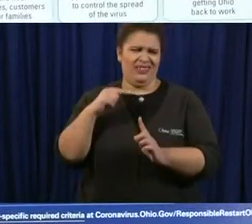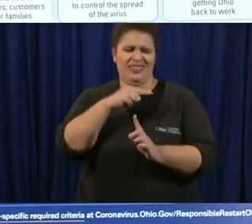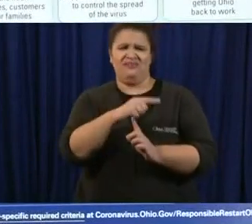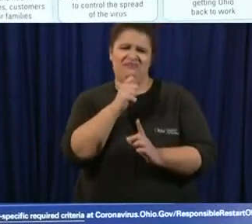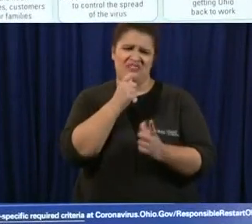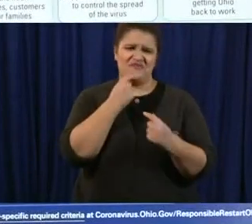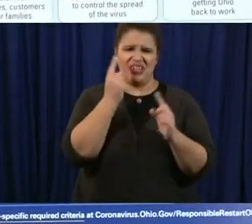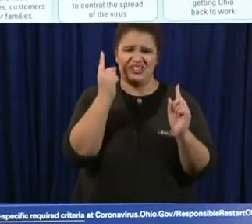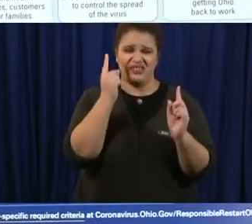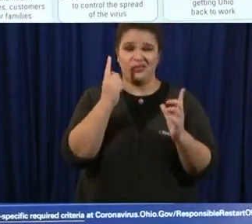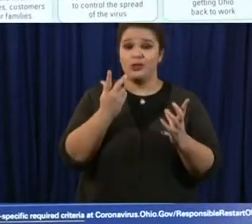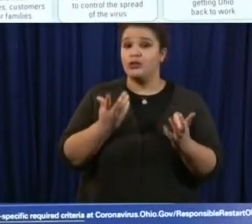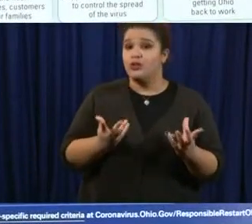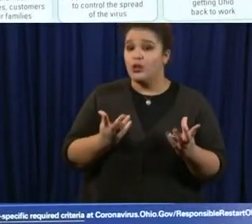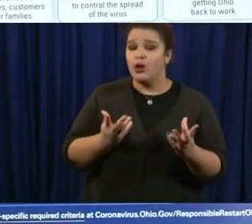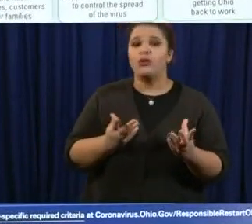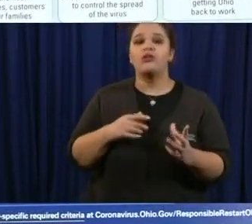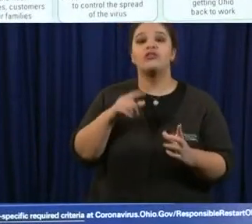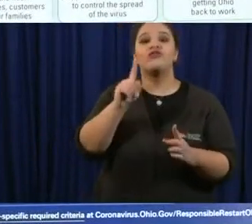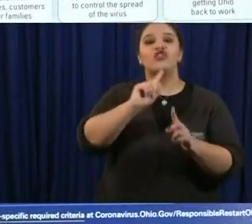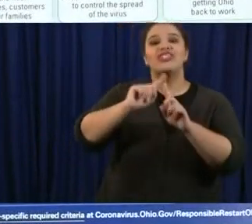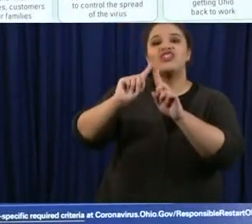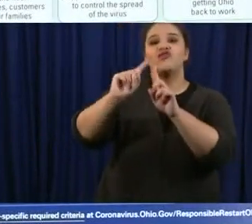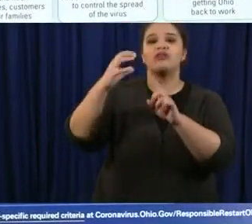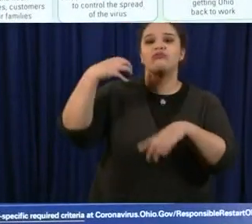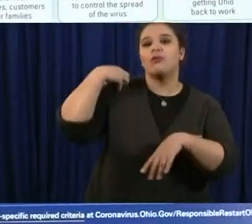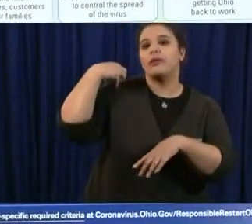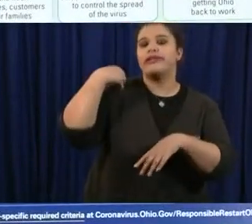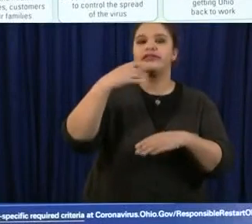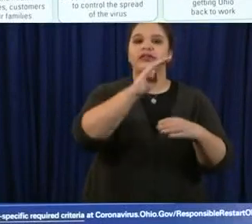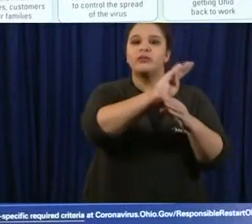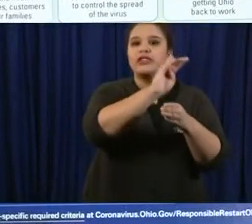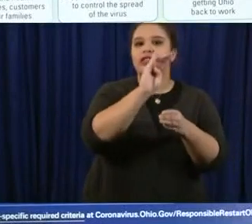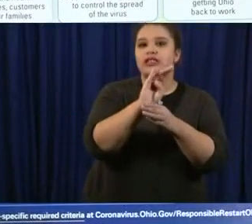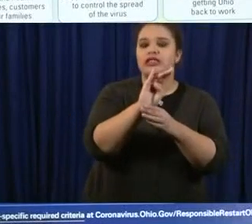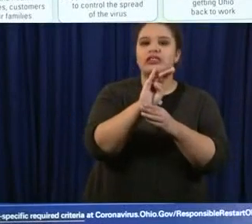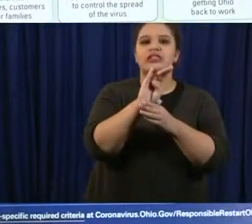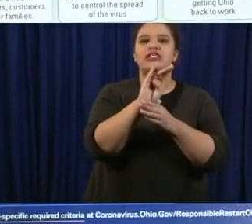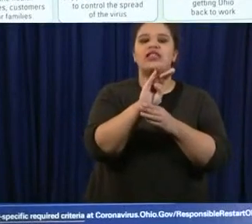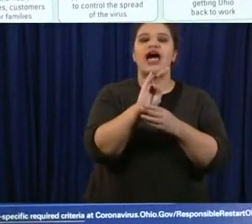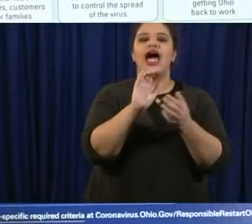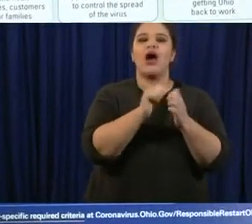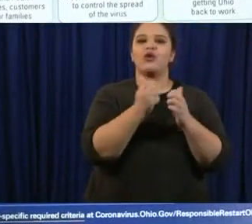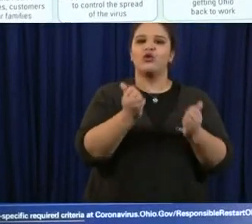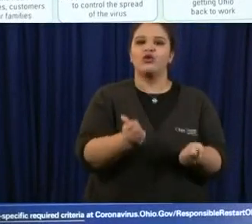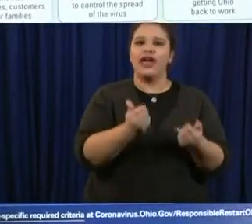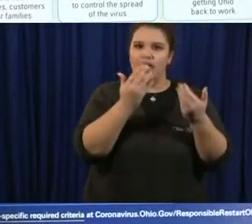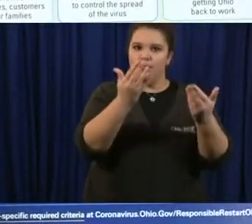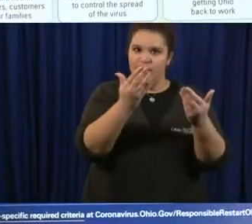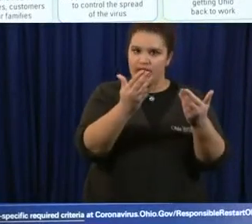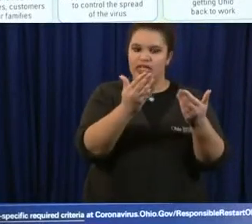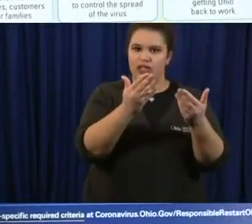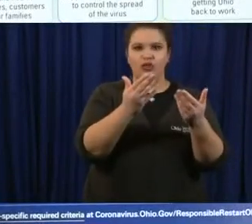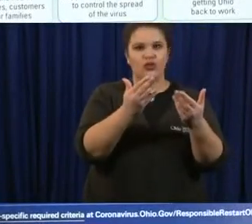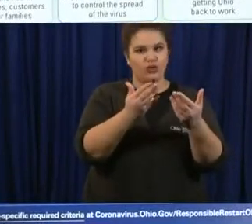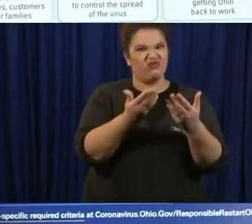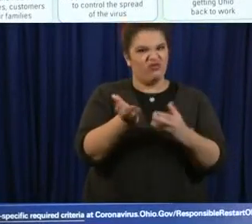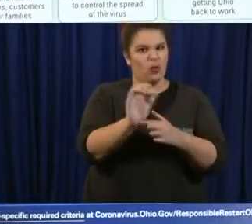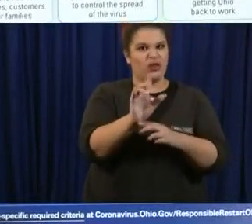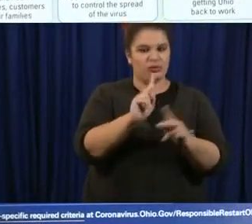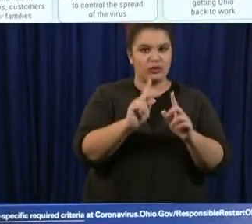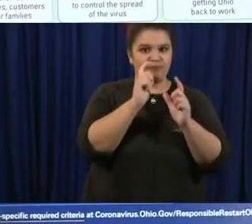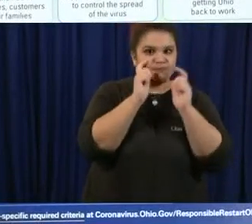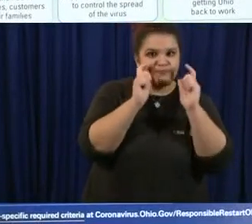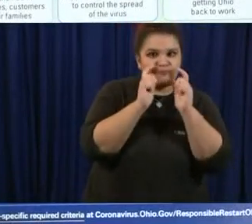businesses to enforce their rules within the stores and uh how they should go about people who are refusing to wear them inside their